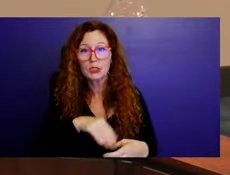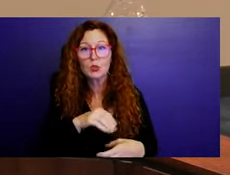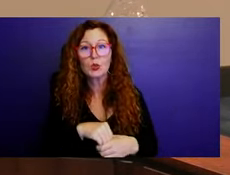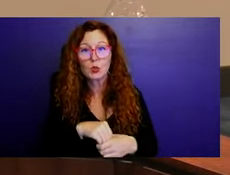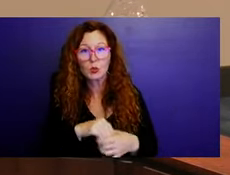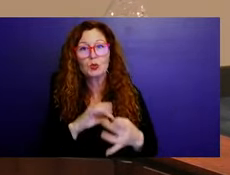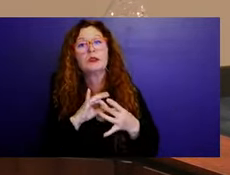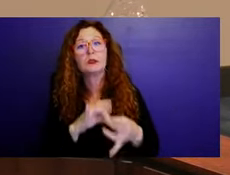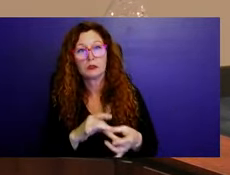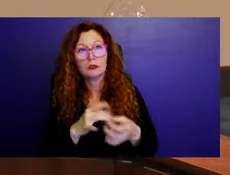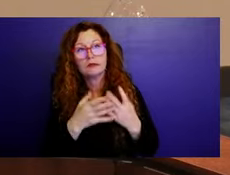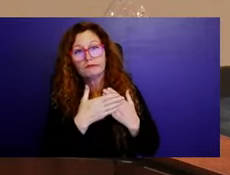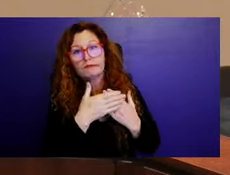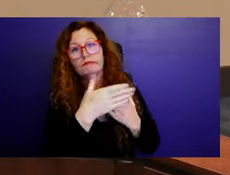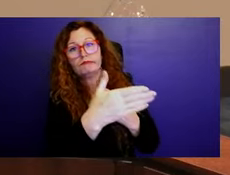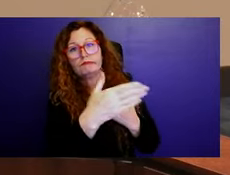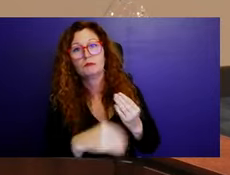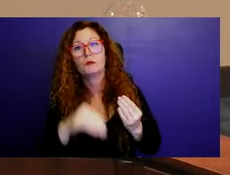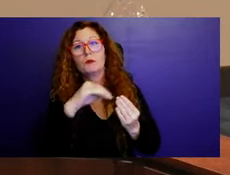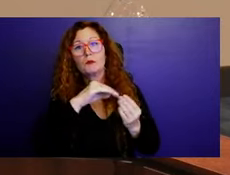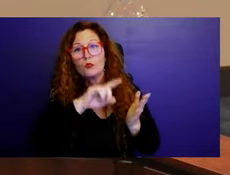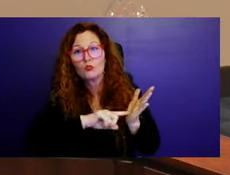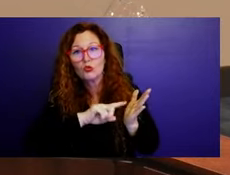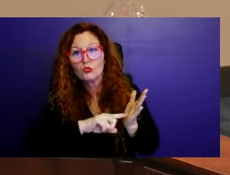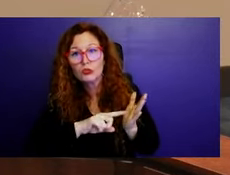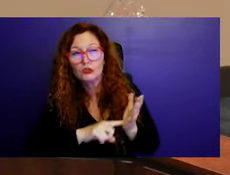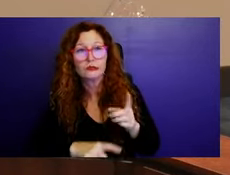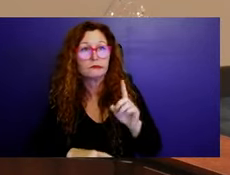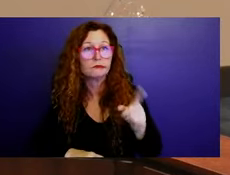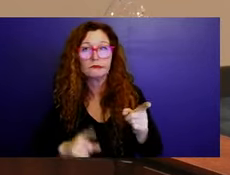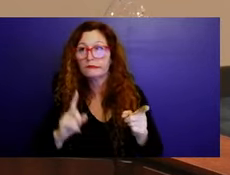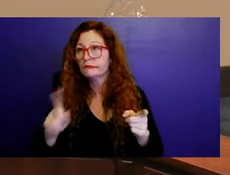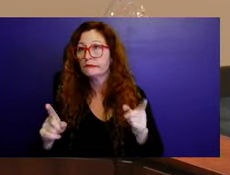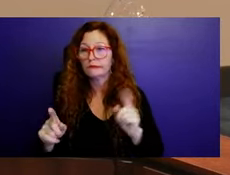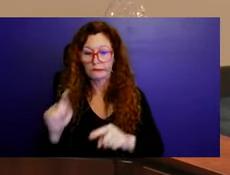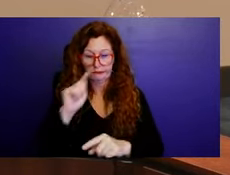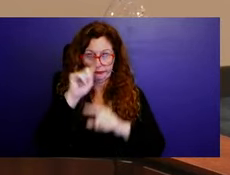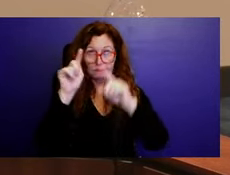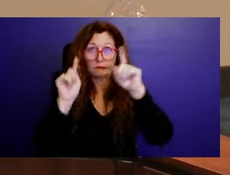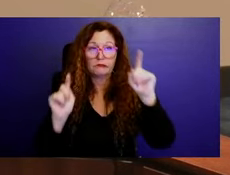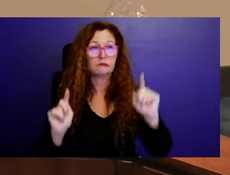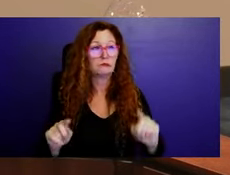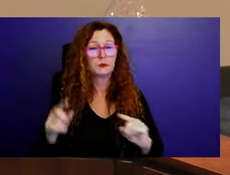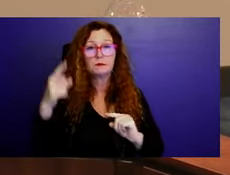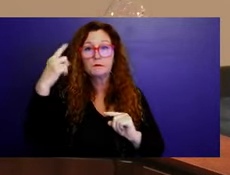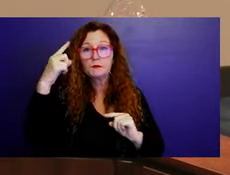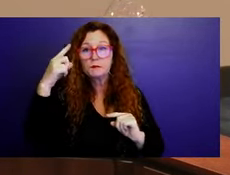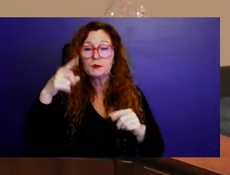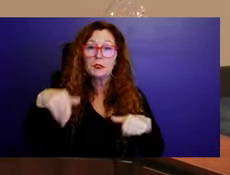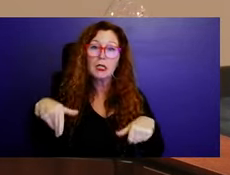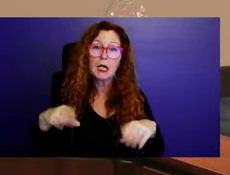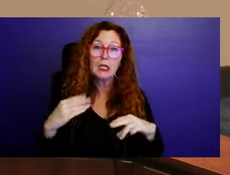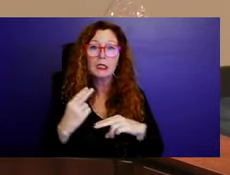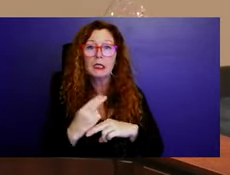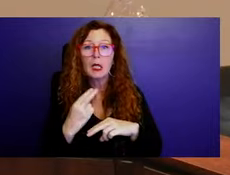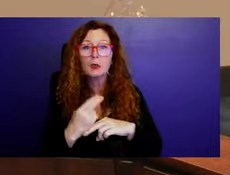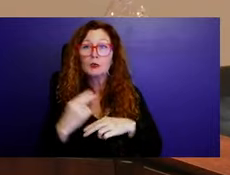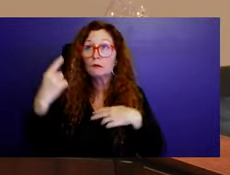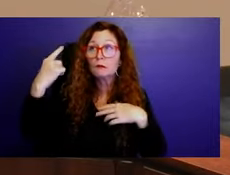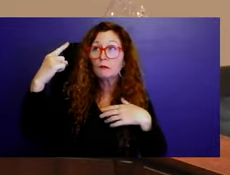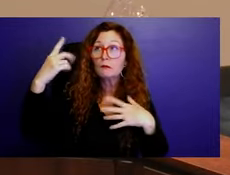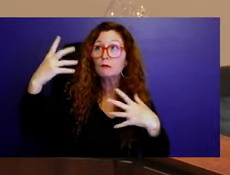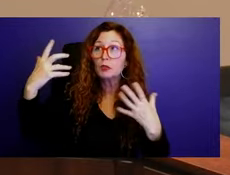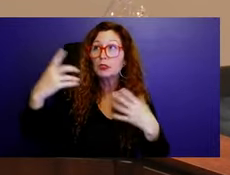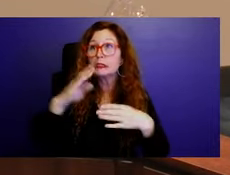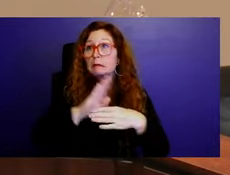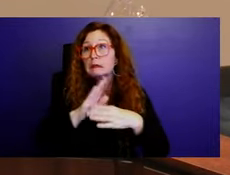concurrent with that annexation. What I would say in general is the county and the state, um, do not look highly on kind